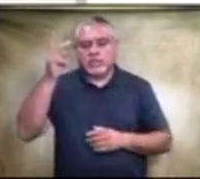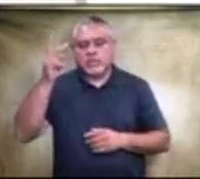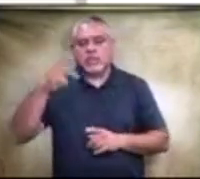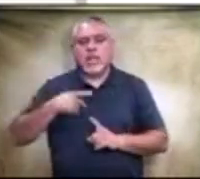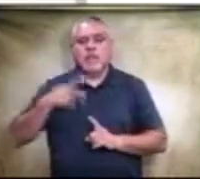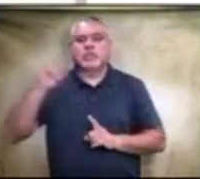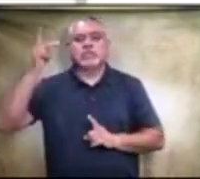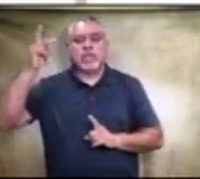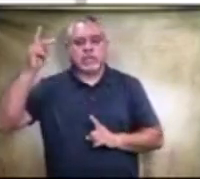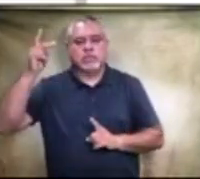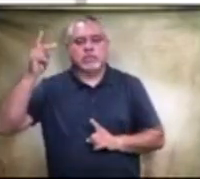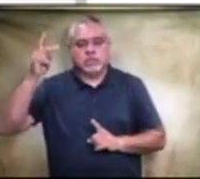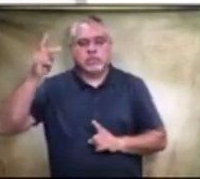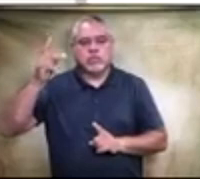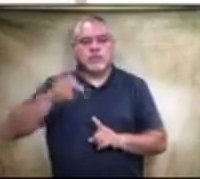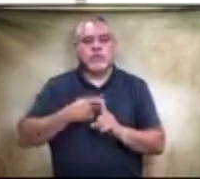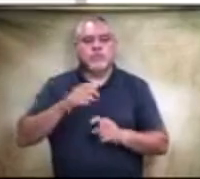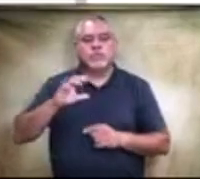I have a second for Ms. Serna.